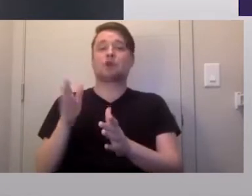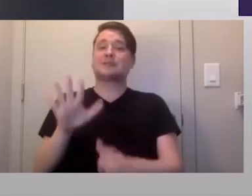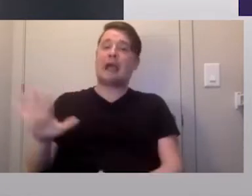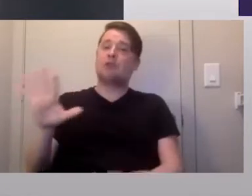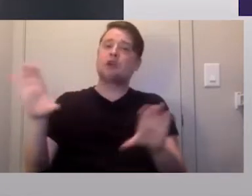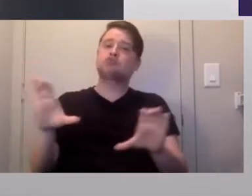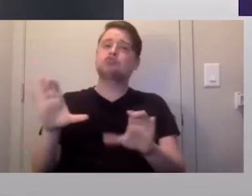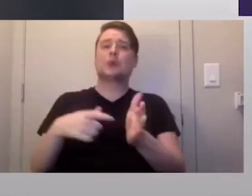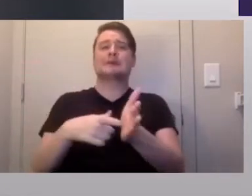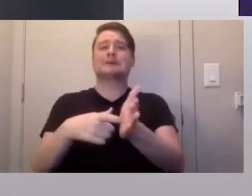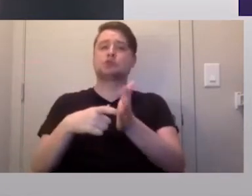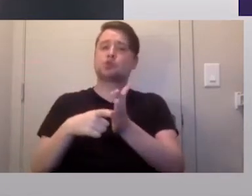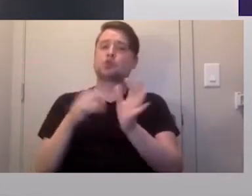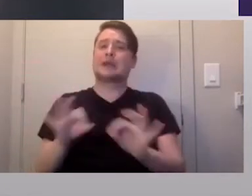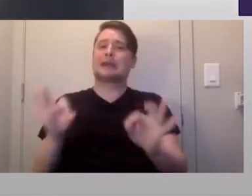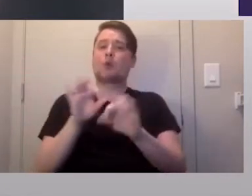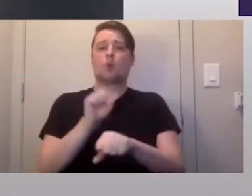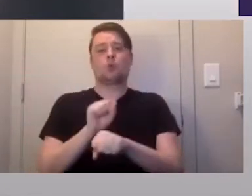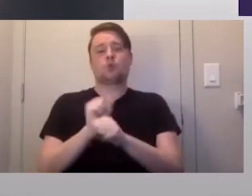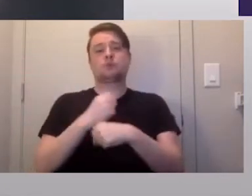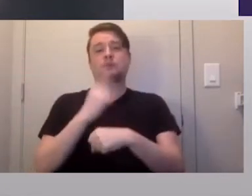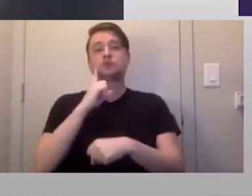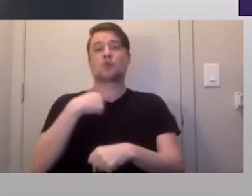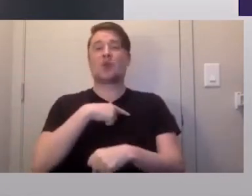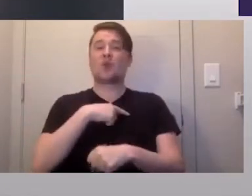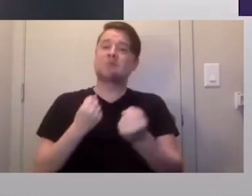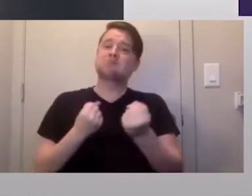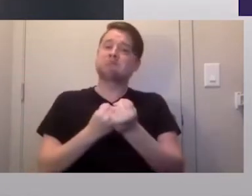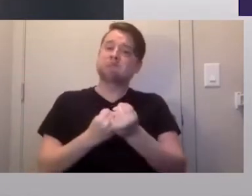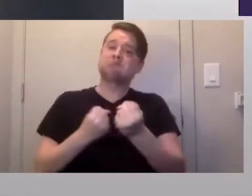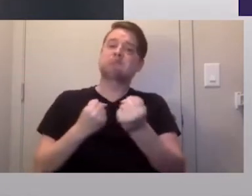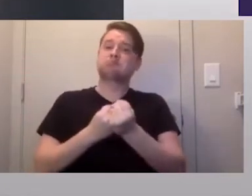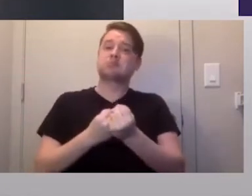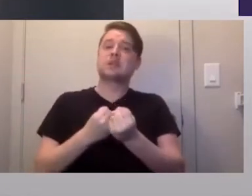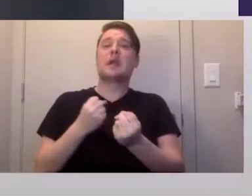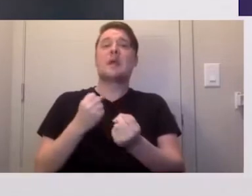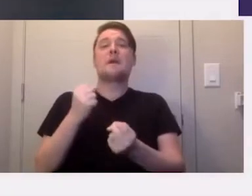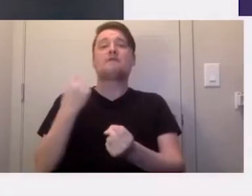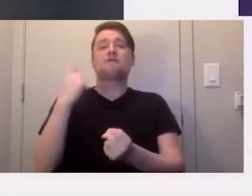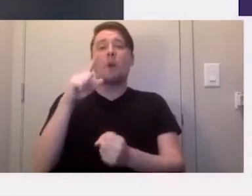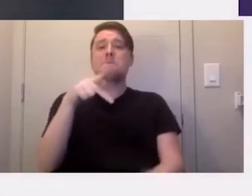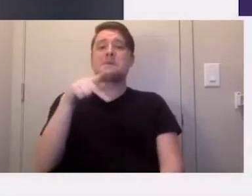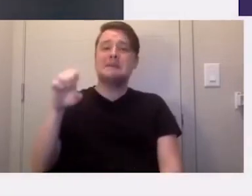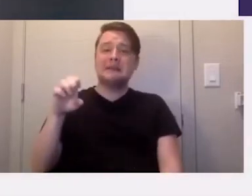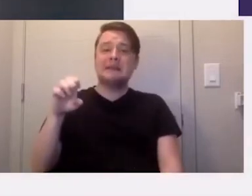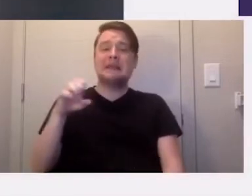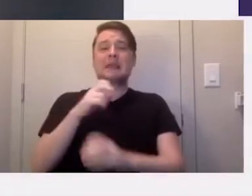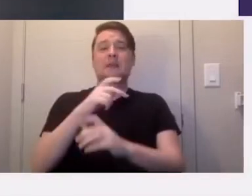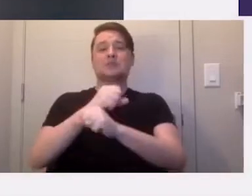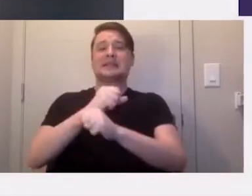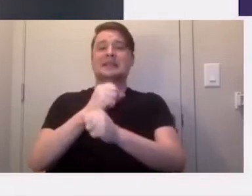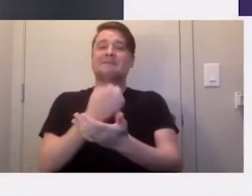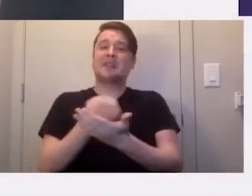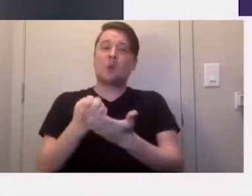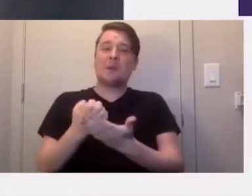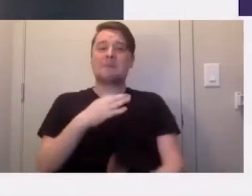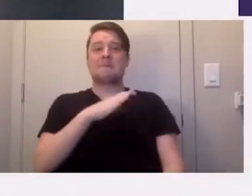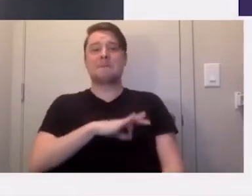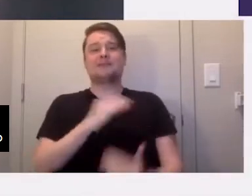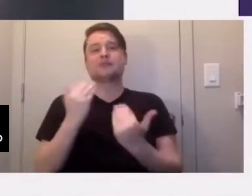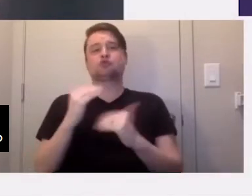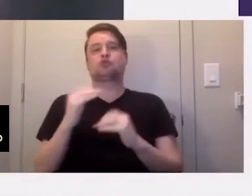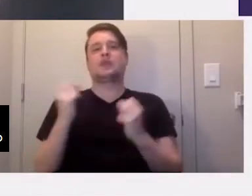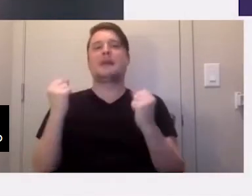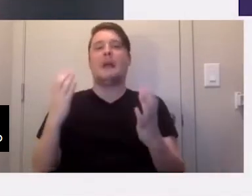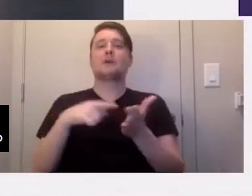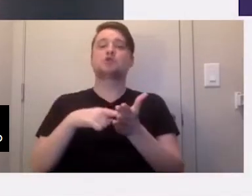critical work to make sure that we are fighting for access to protective equipment and benefits to help limit the amount